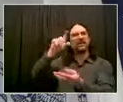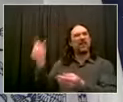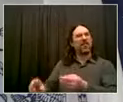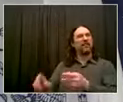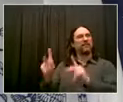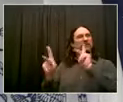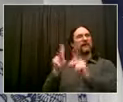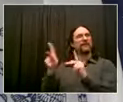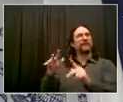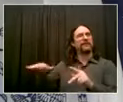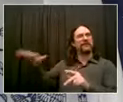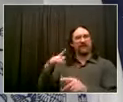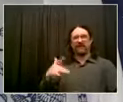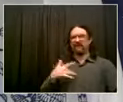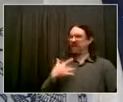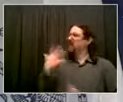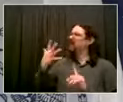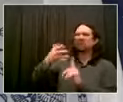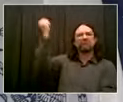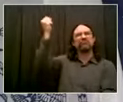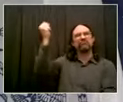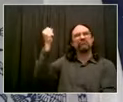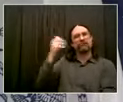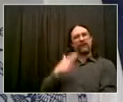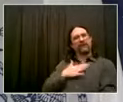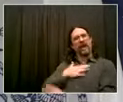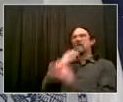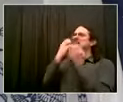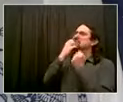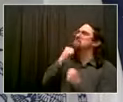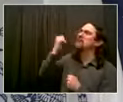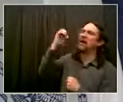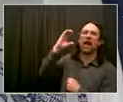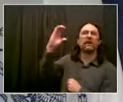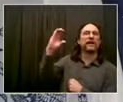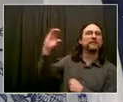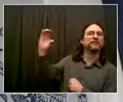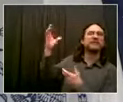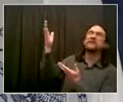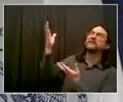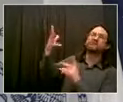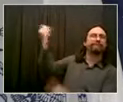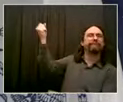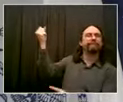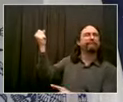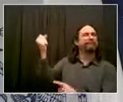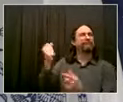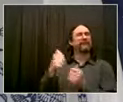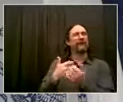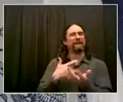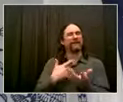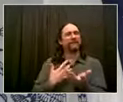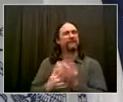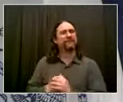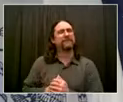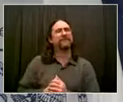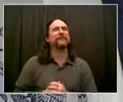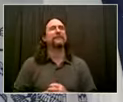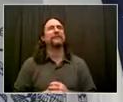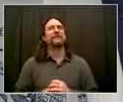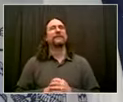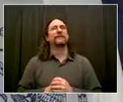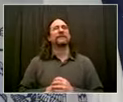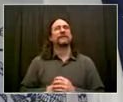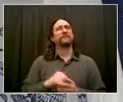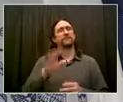wasn't handled right. I certainly didn't hear about the change nor did the chancellor. So we spoke about it and we both agreed